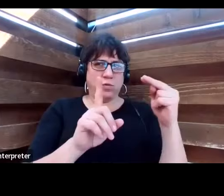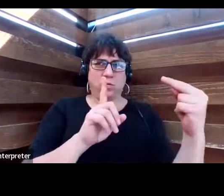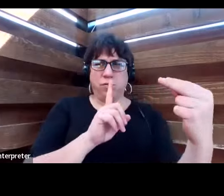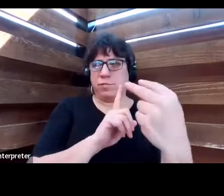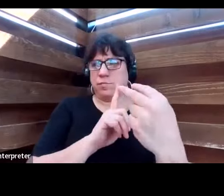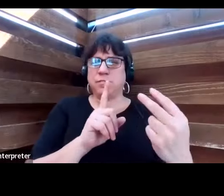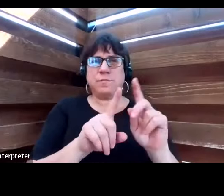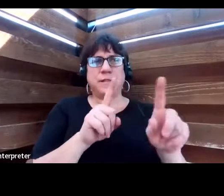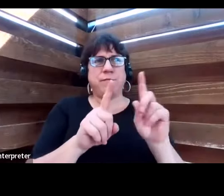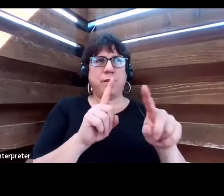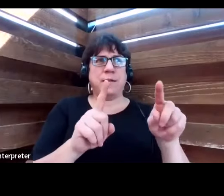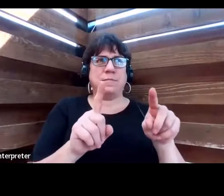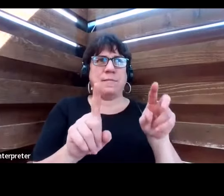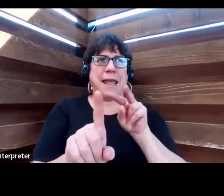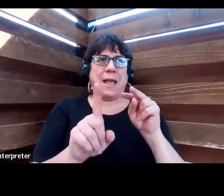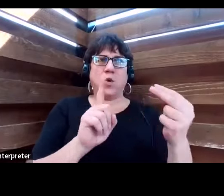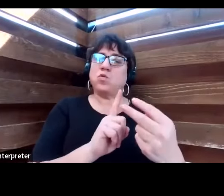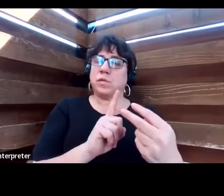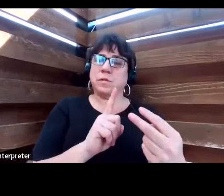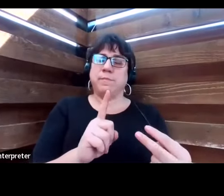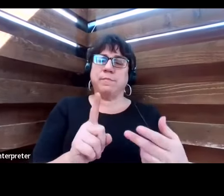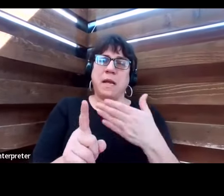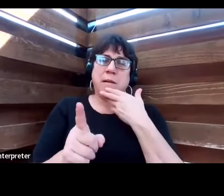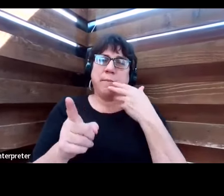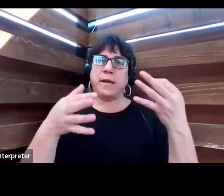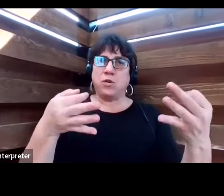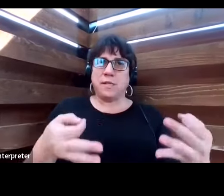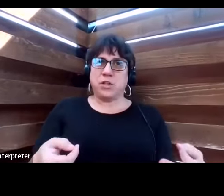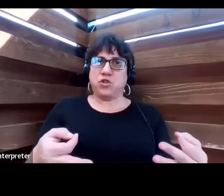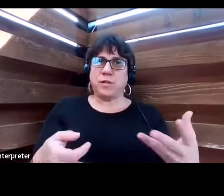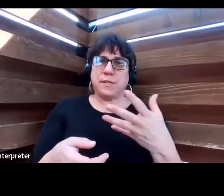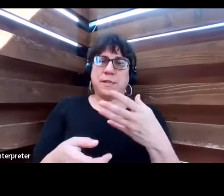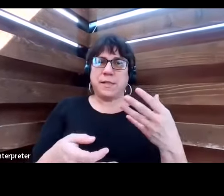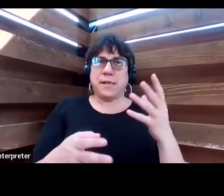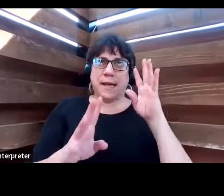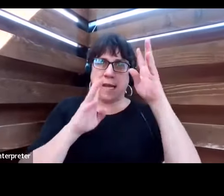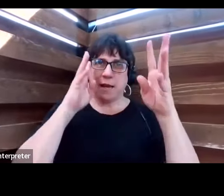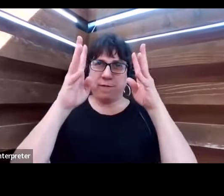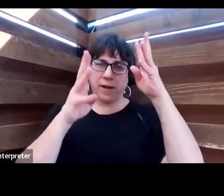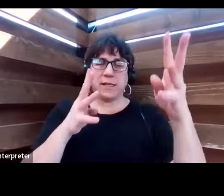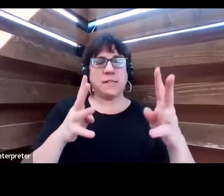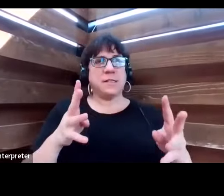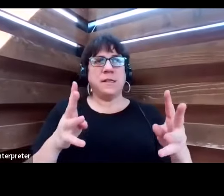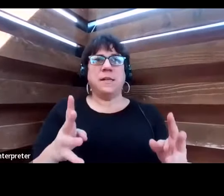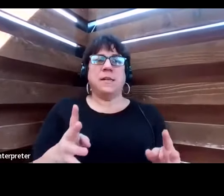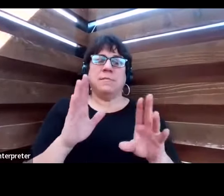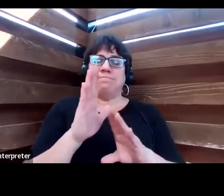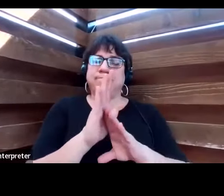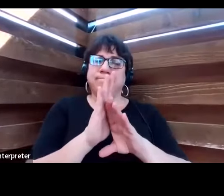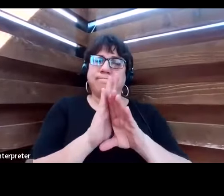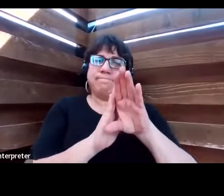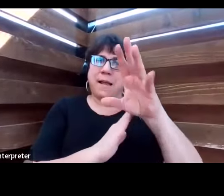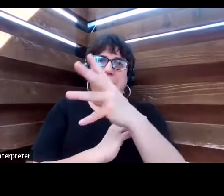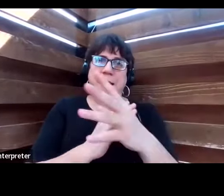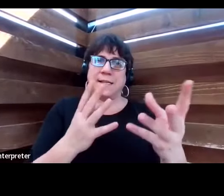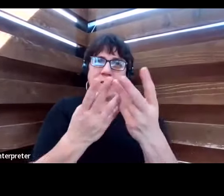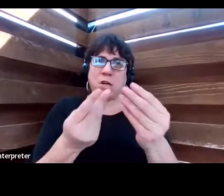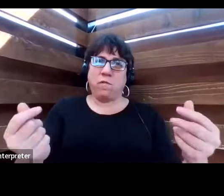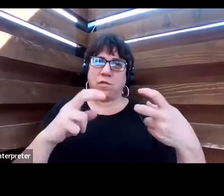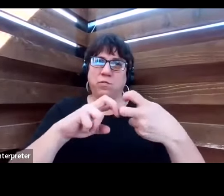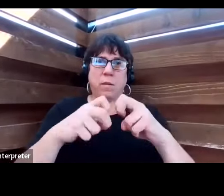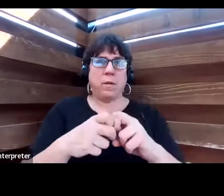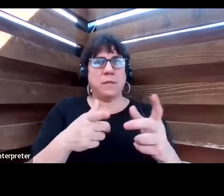makes better decisions, innovates at greater rates, and solves problems